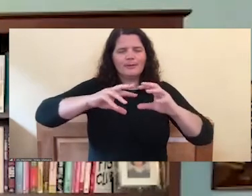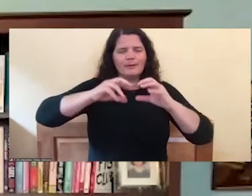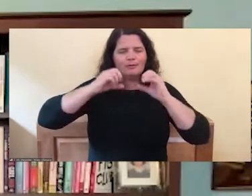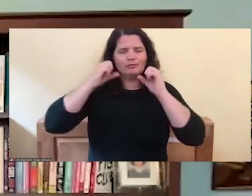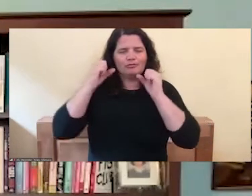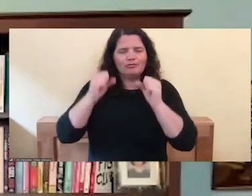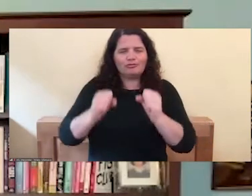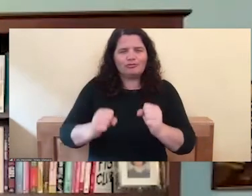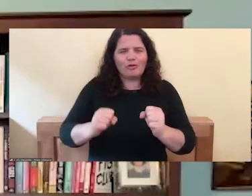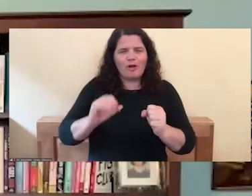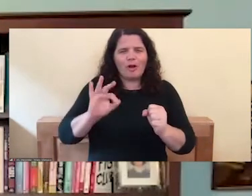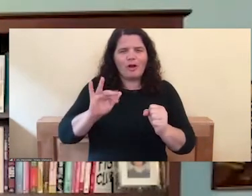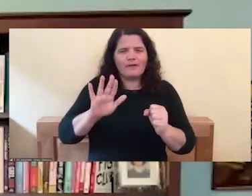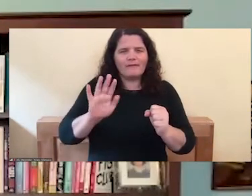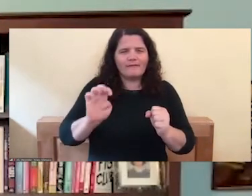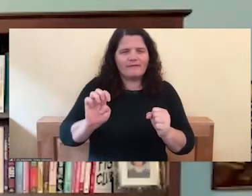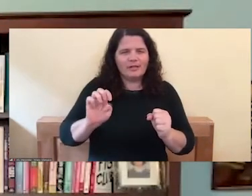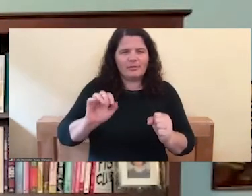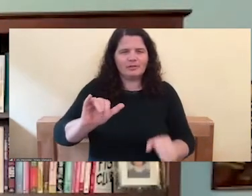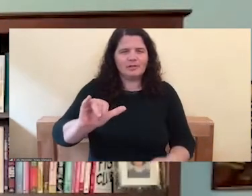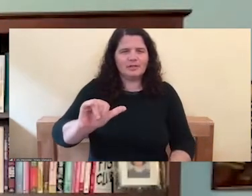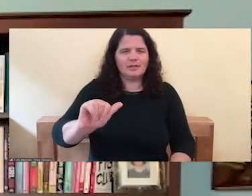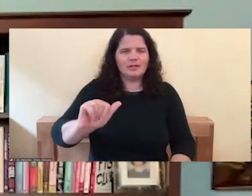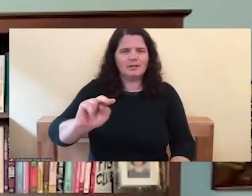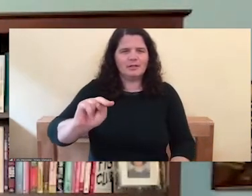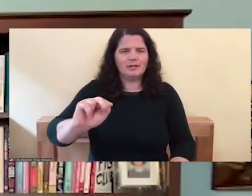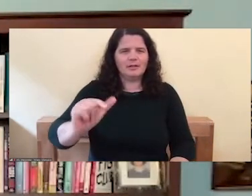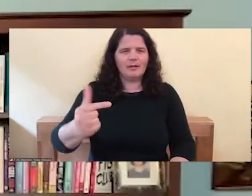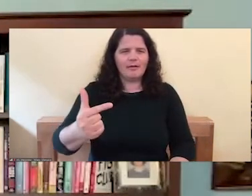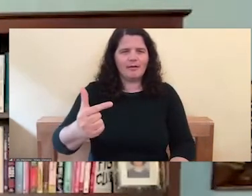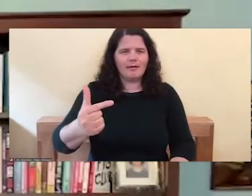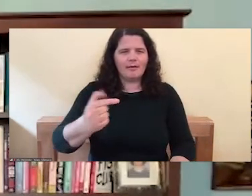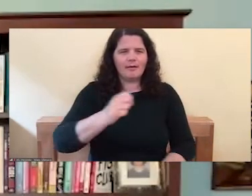It's rising up your spine and filling your body.